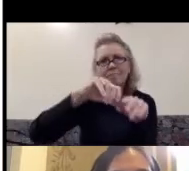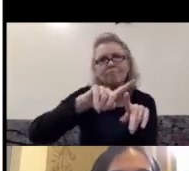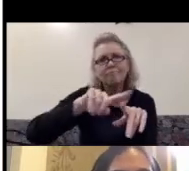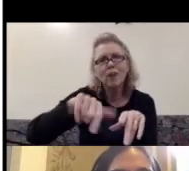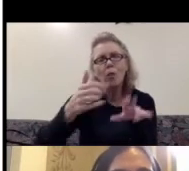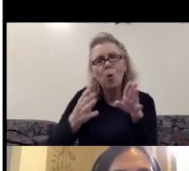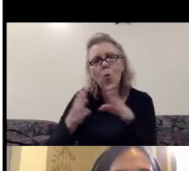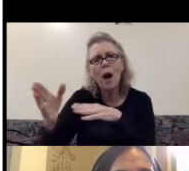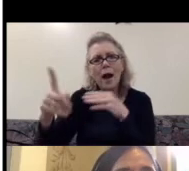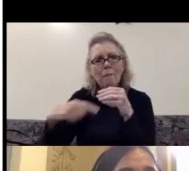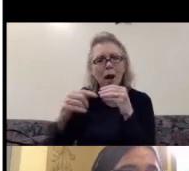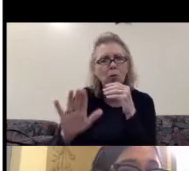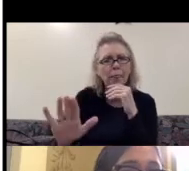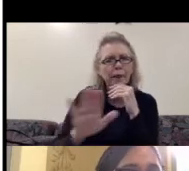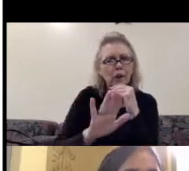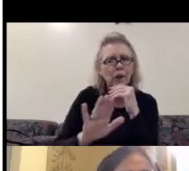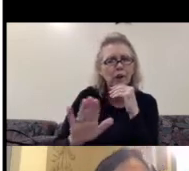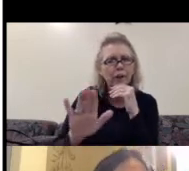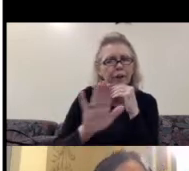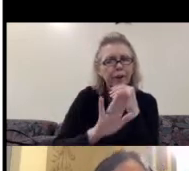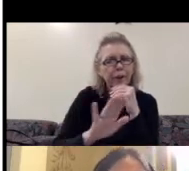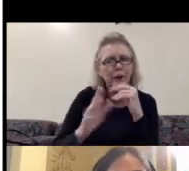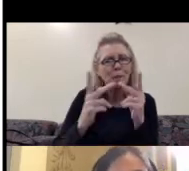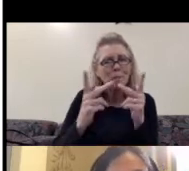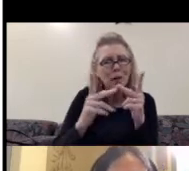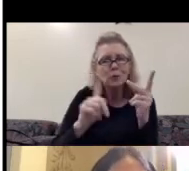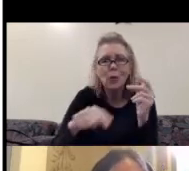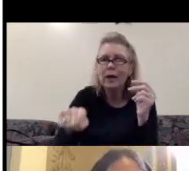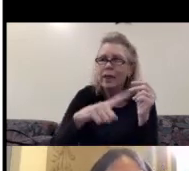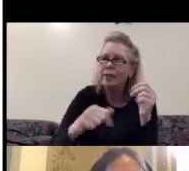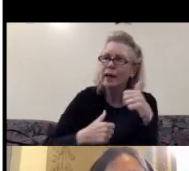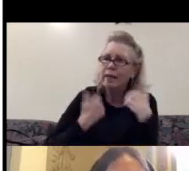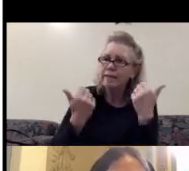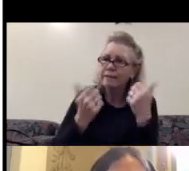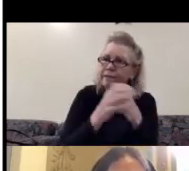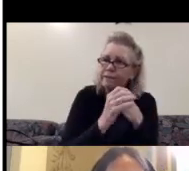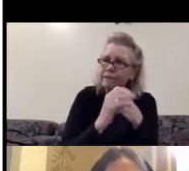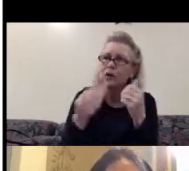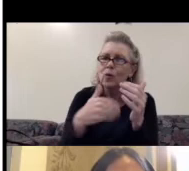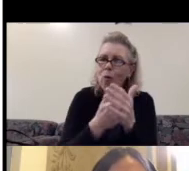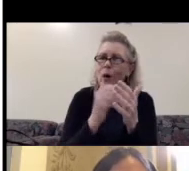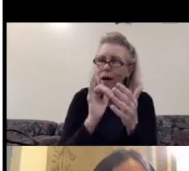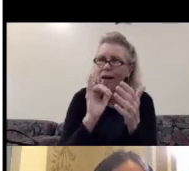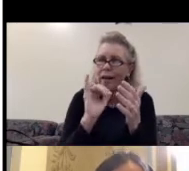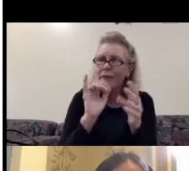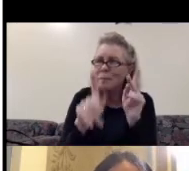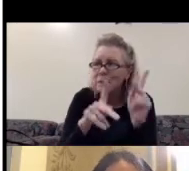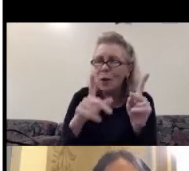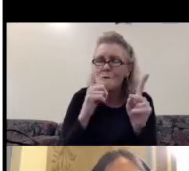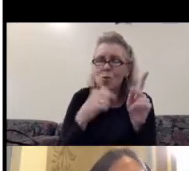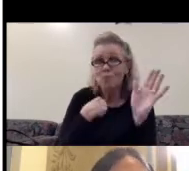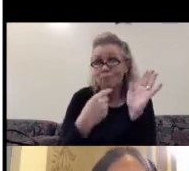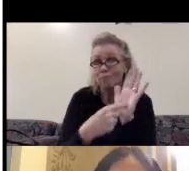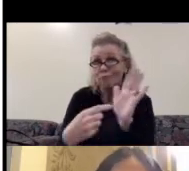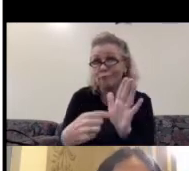place where they live. So, all these persons that are portrayed in the